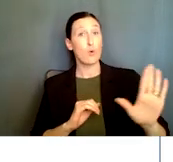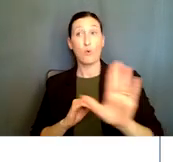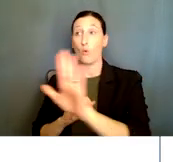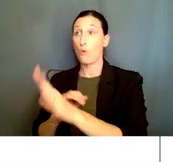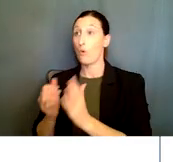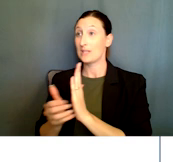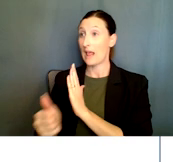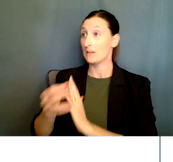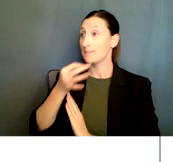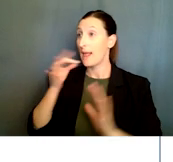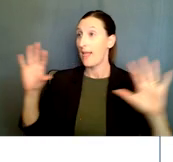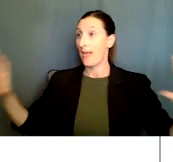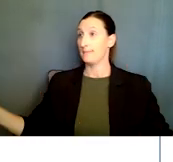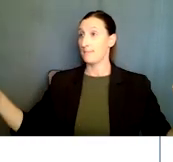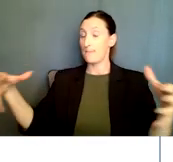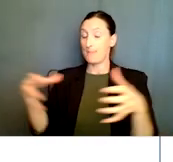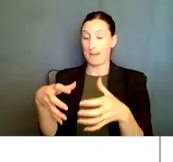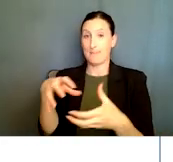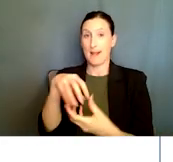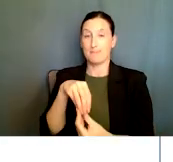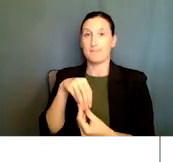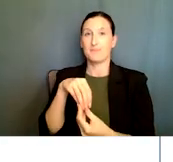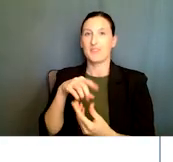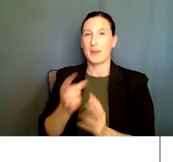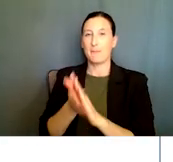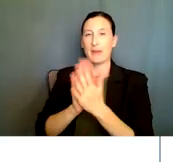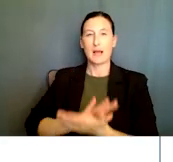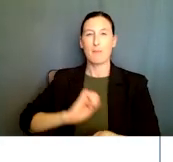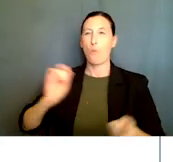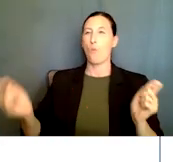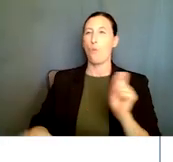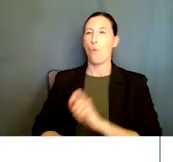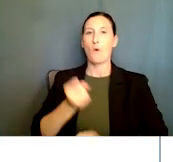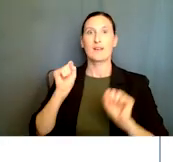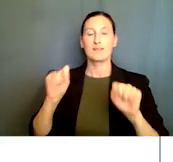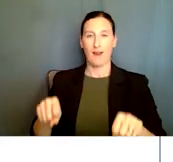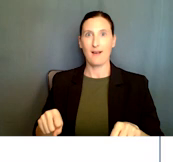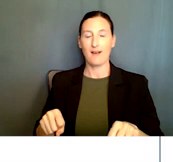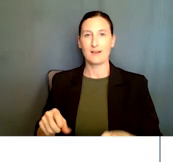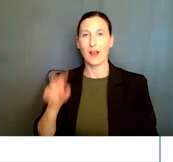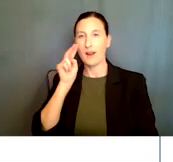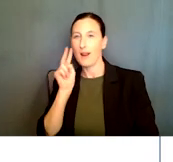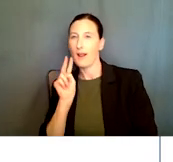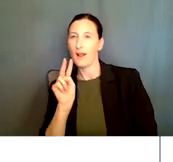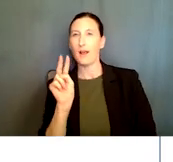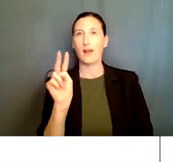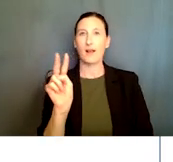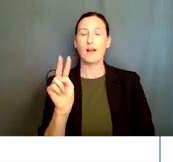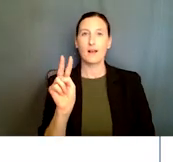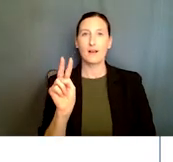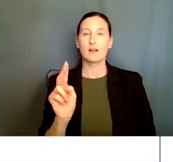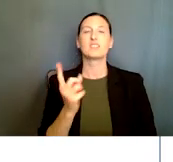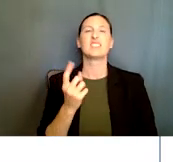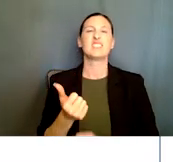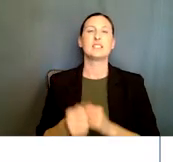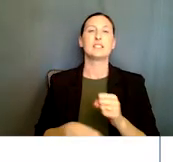uh, and, and come up with something that can be really transformative. Um, and that would look ahead by at least a decade, a decade.